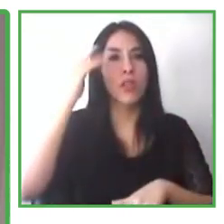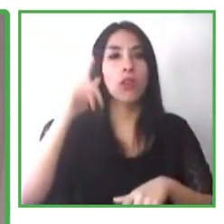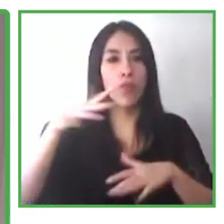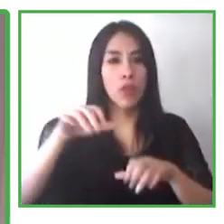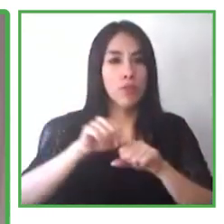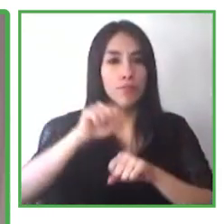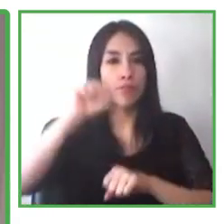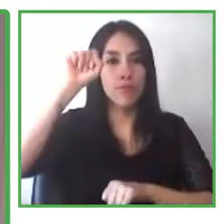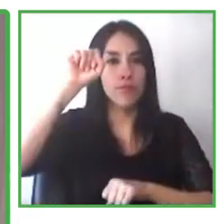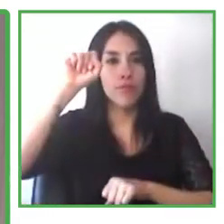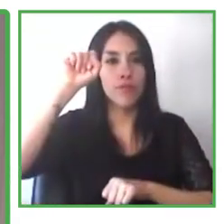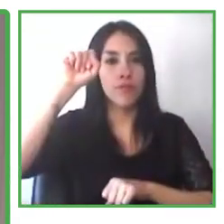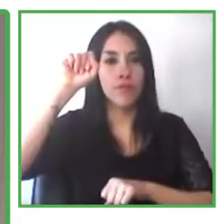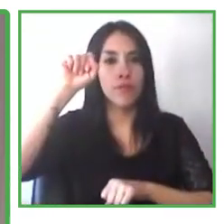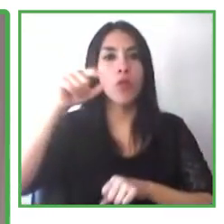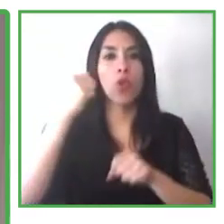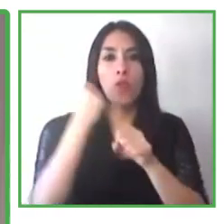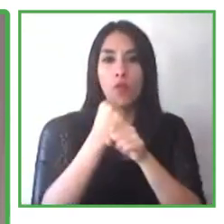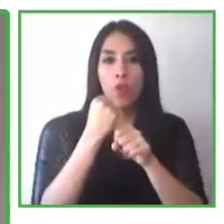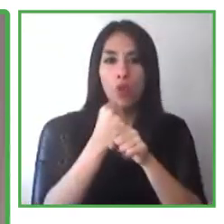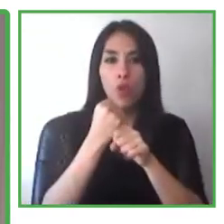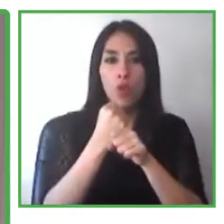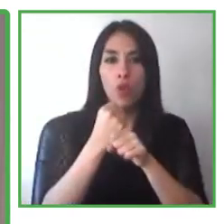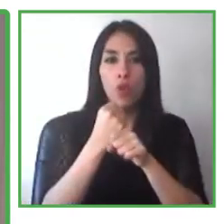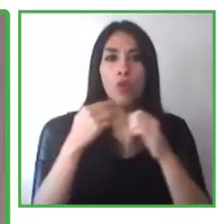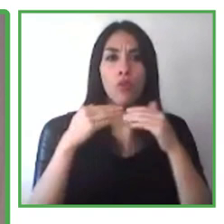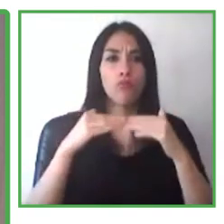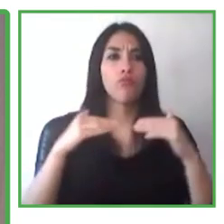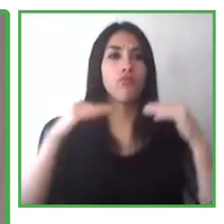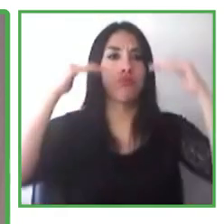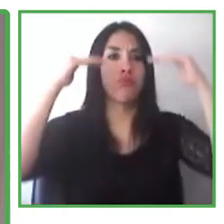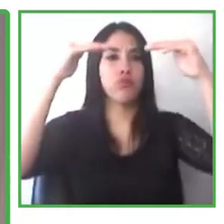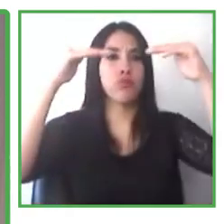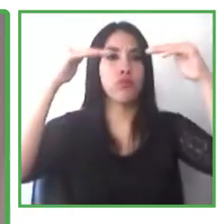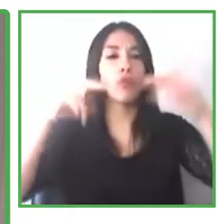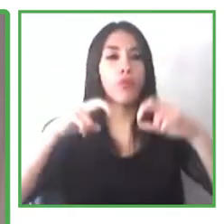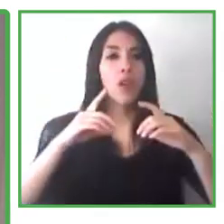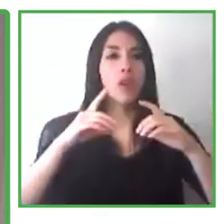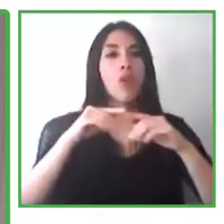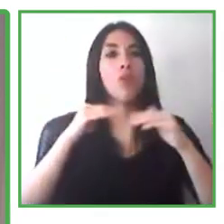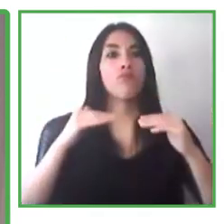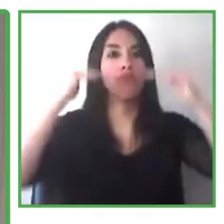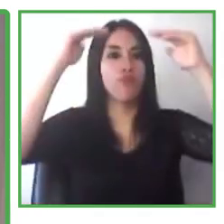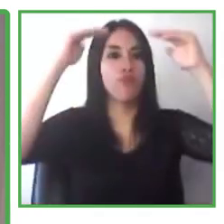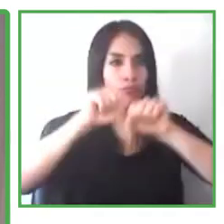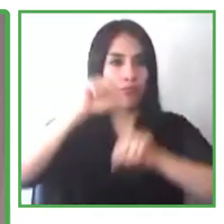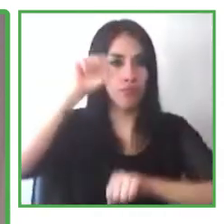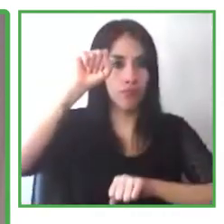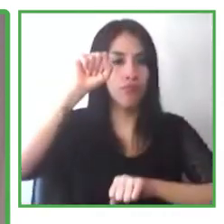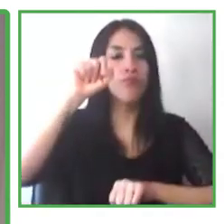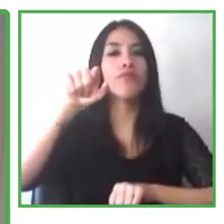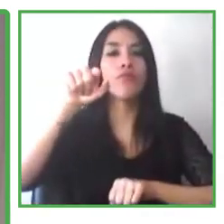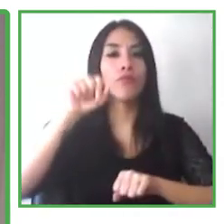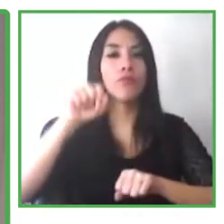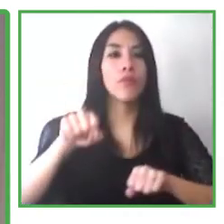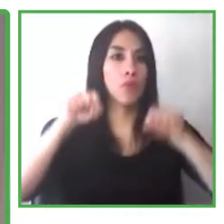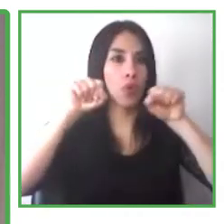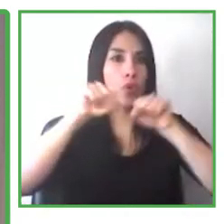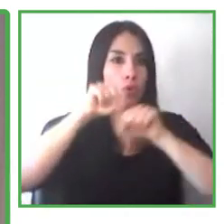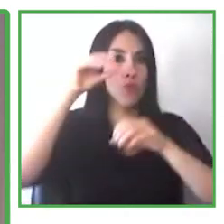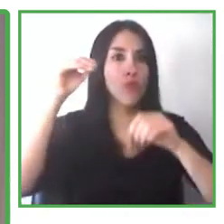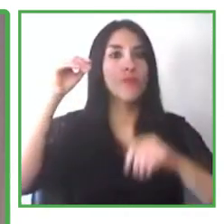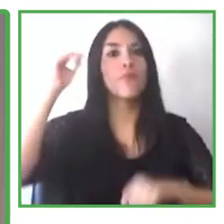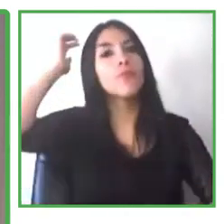Latin America and beyond. She has many years of experience supporting a variety of social projects across the region,